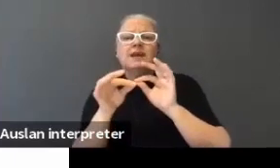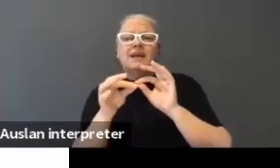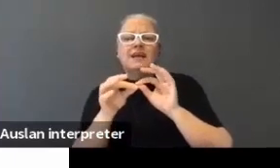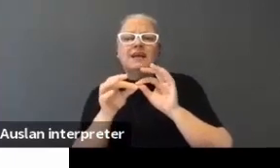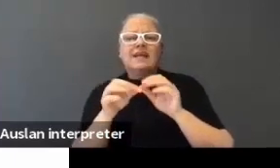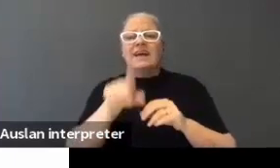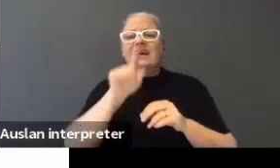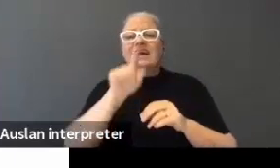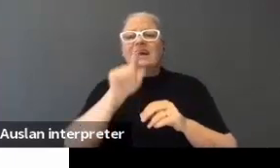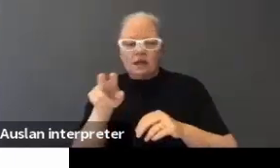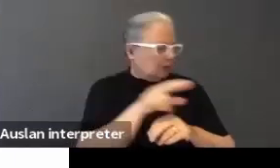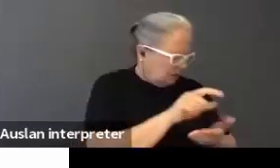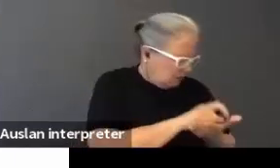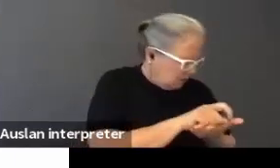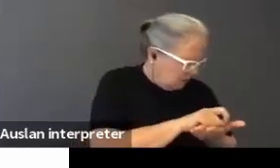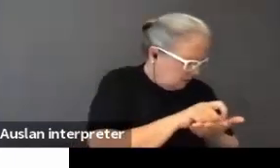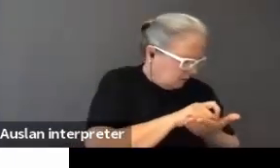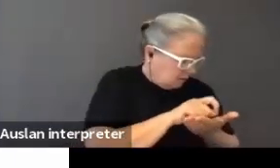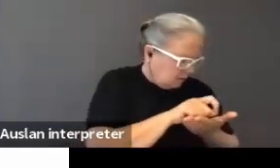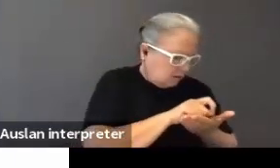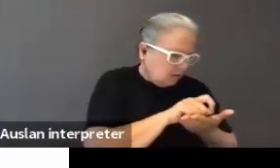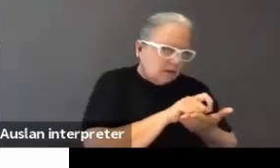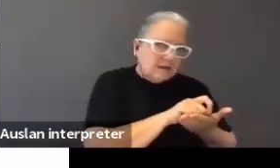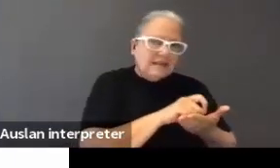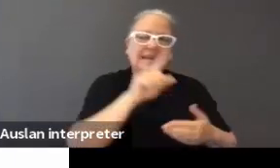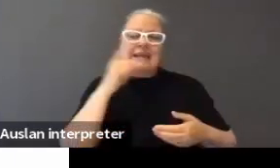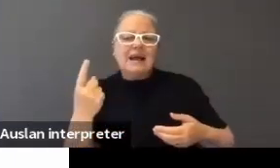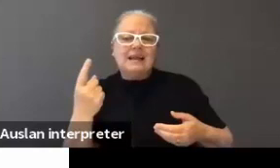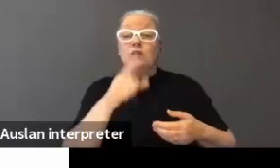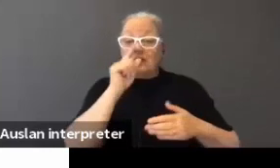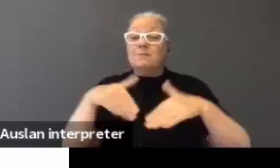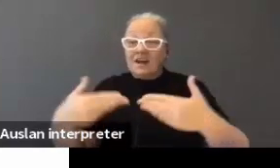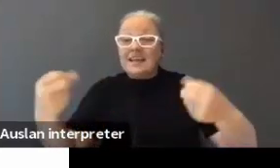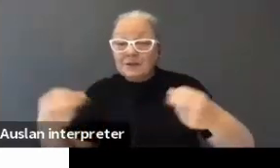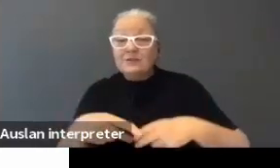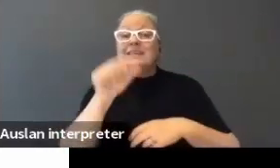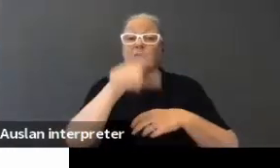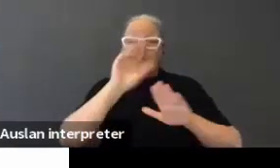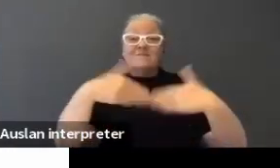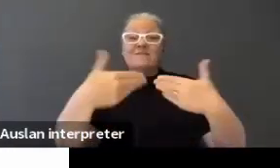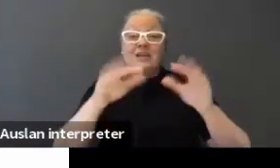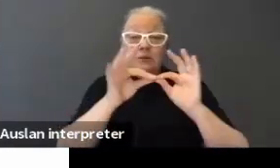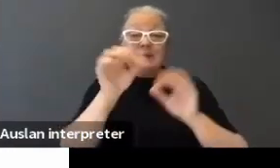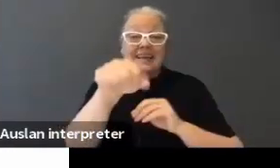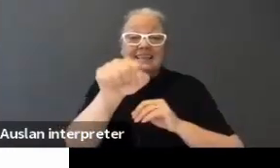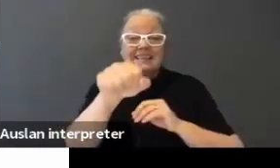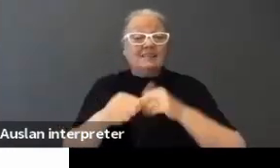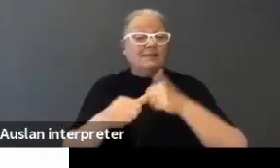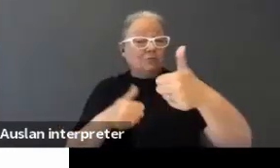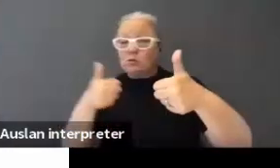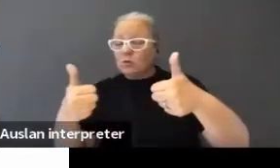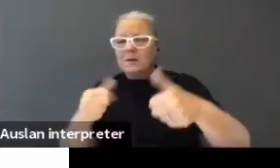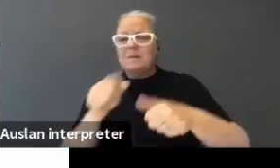to take notes. So, yes, you can provide captions, yes, you can provide an interpreter, but you're not